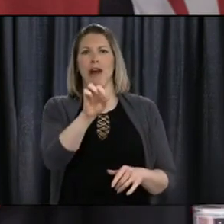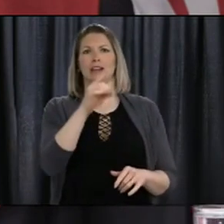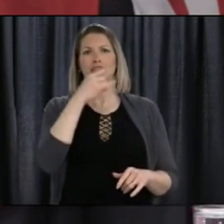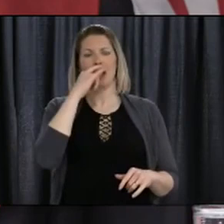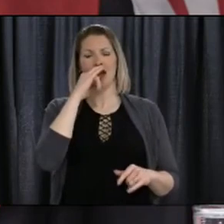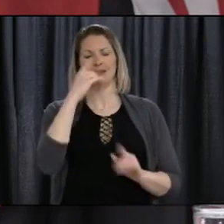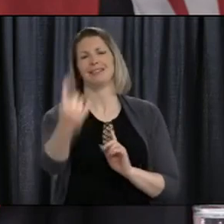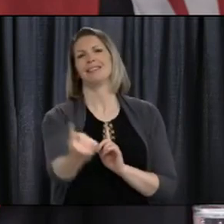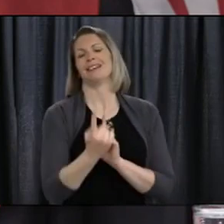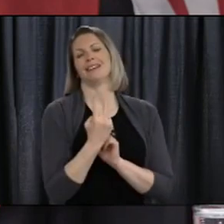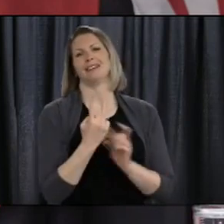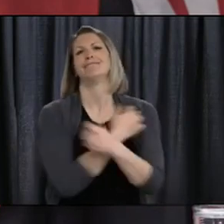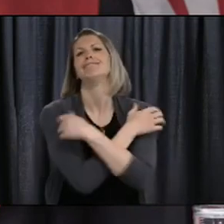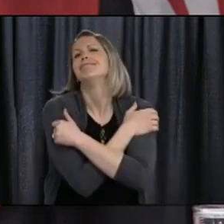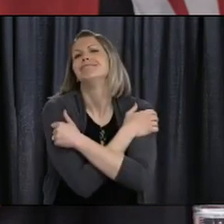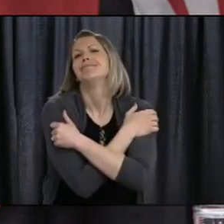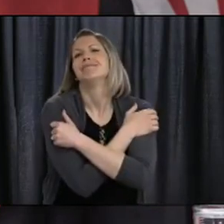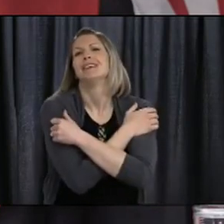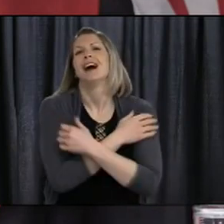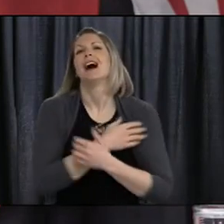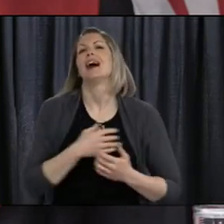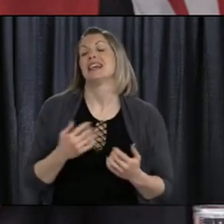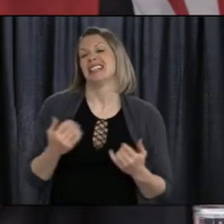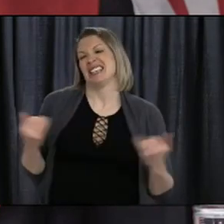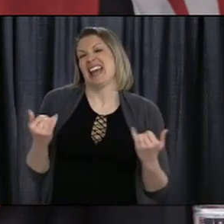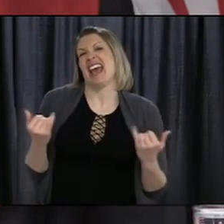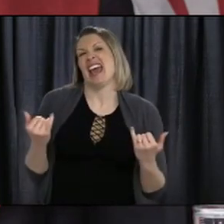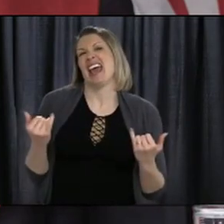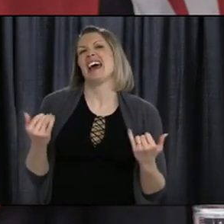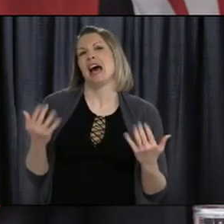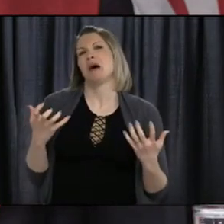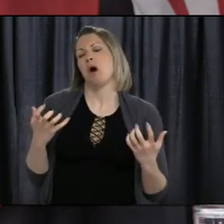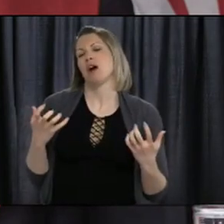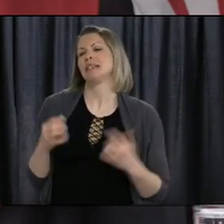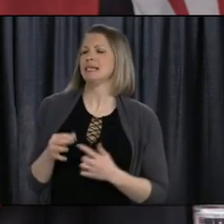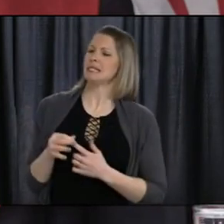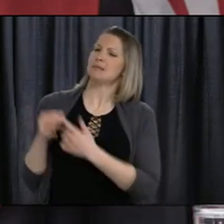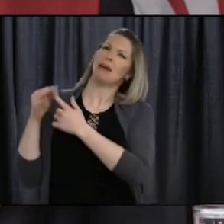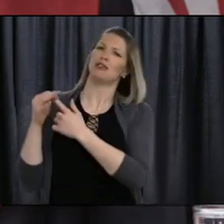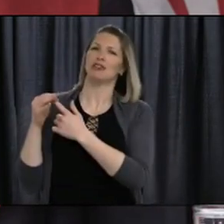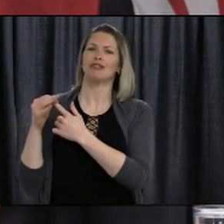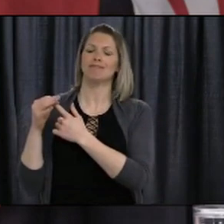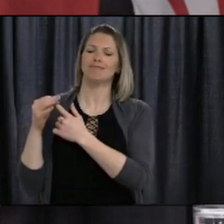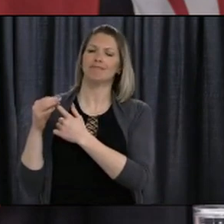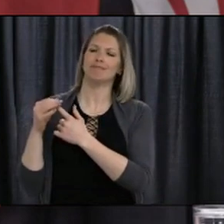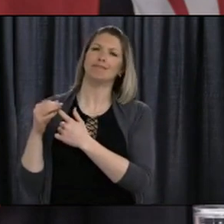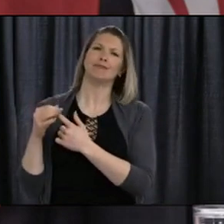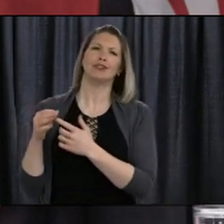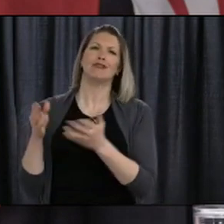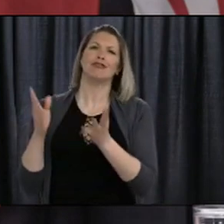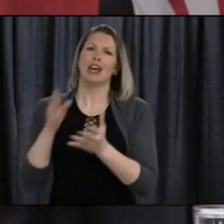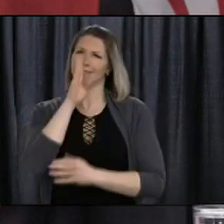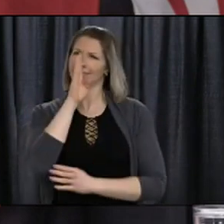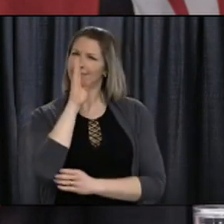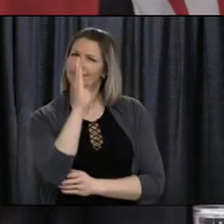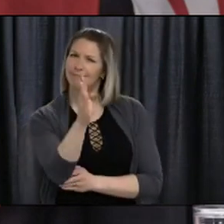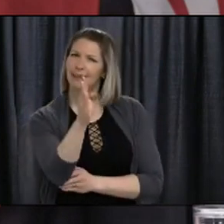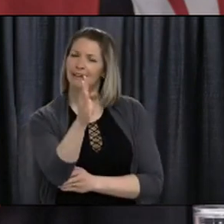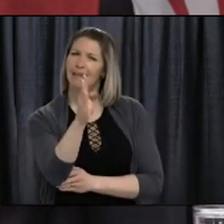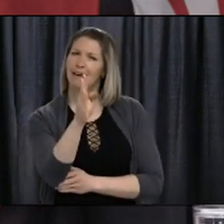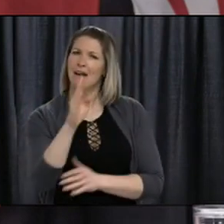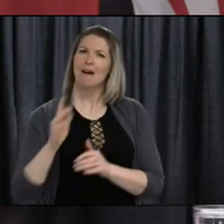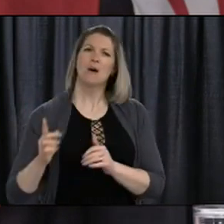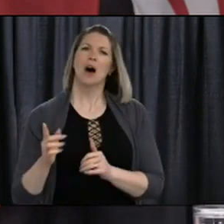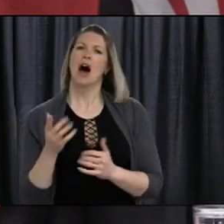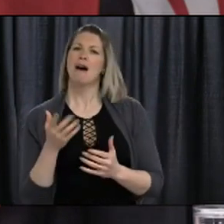briefing every single day. I have not had an opportunity to visit her or see her since early March. And, of